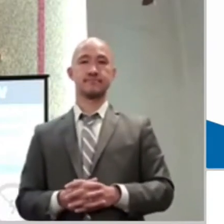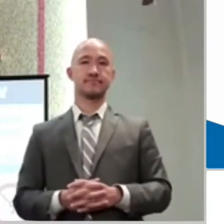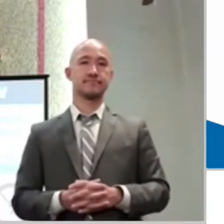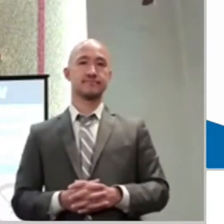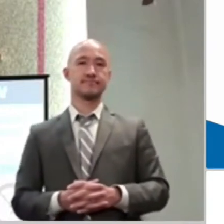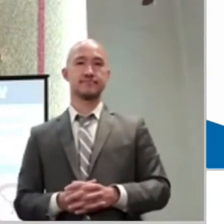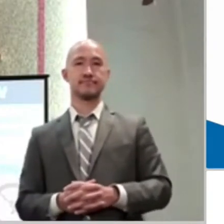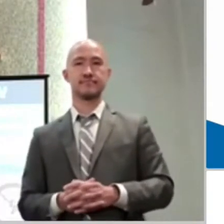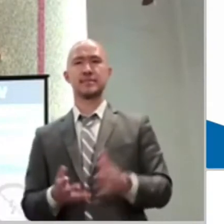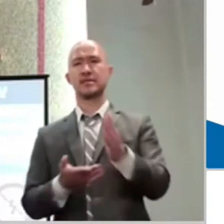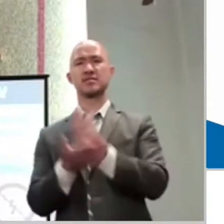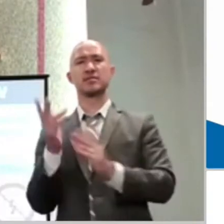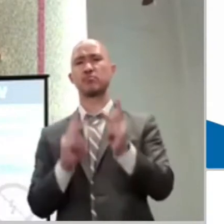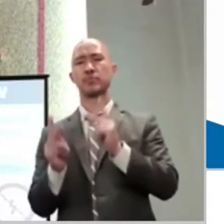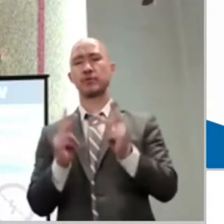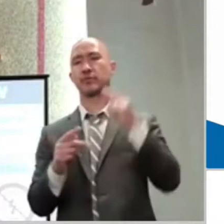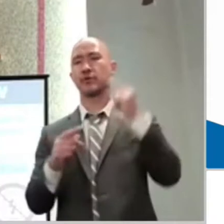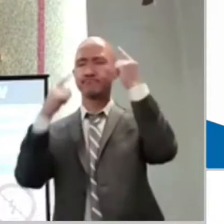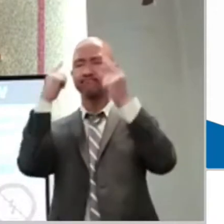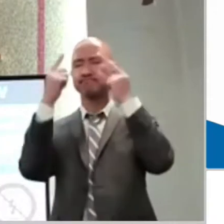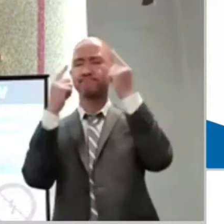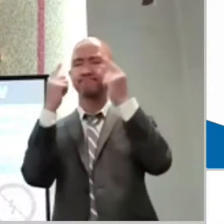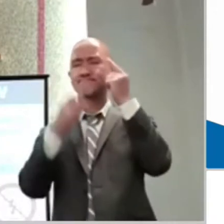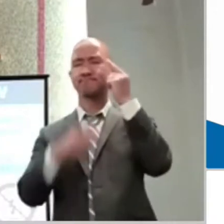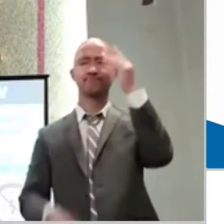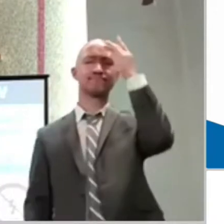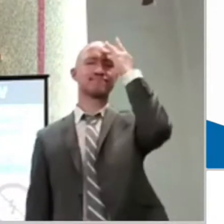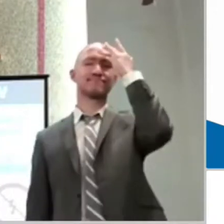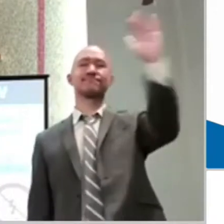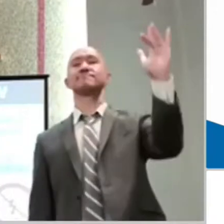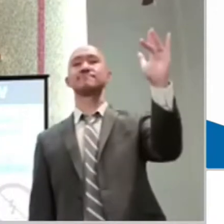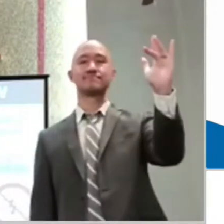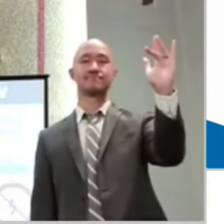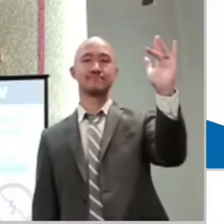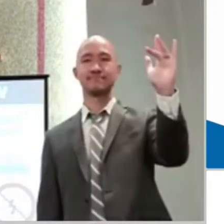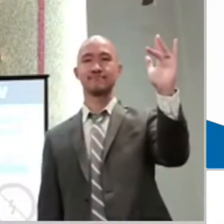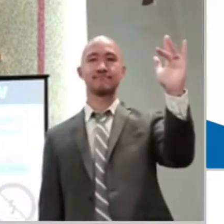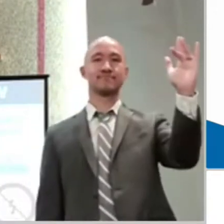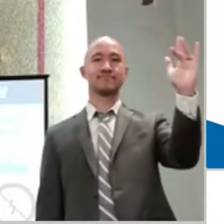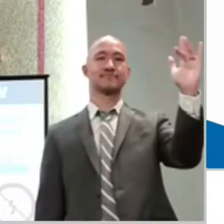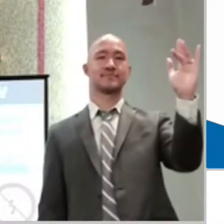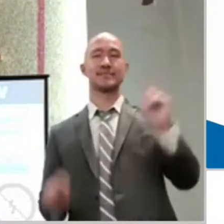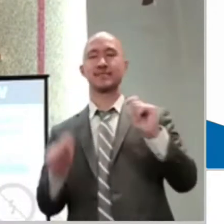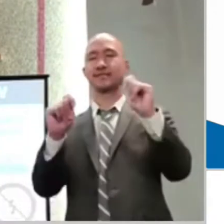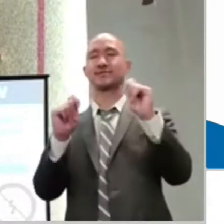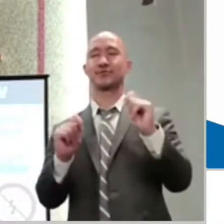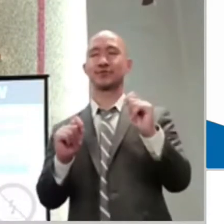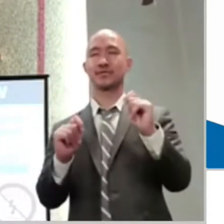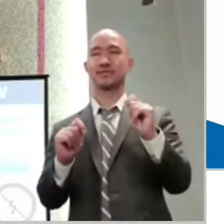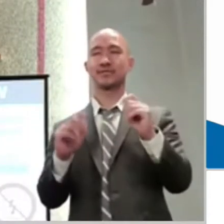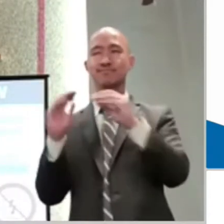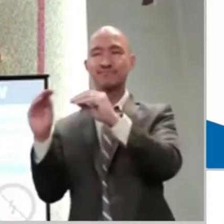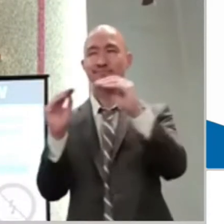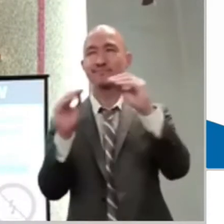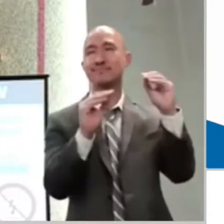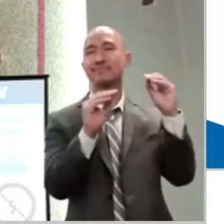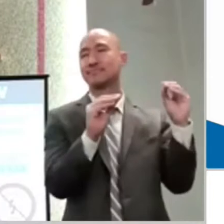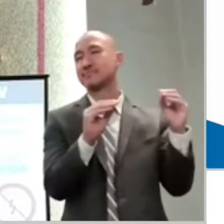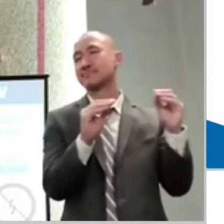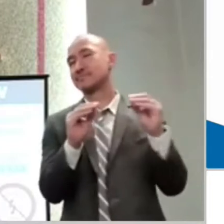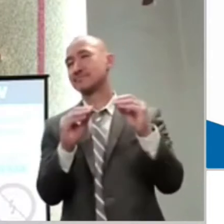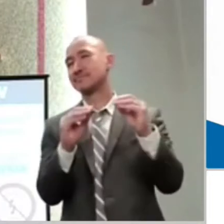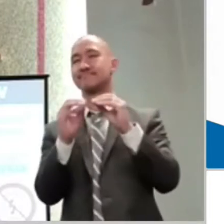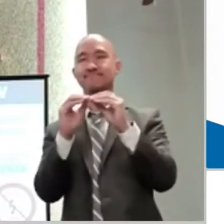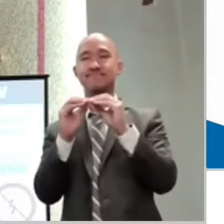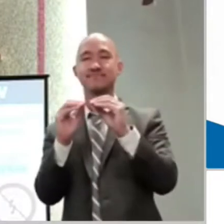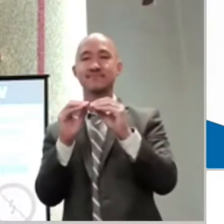all mysteries and they try to give you a solution. But honestly, when it comes to the unseen things, the more you